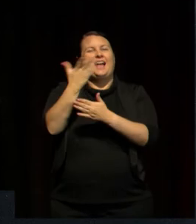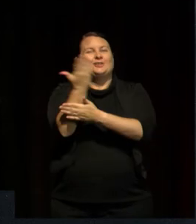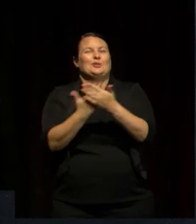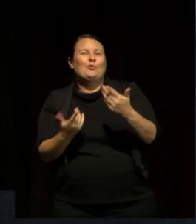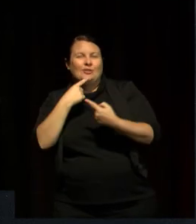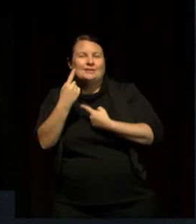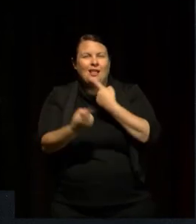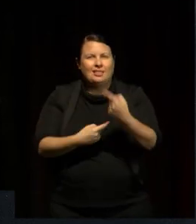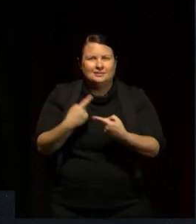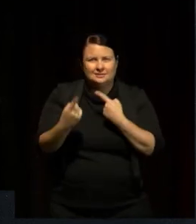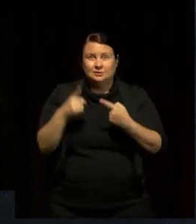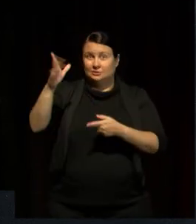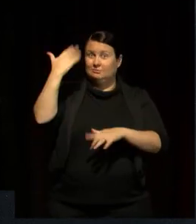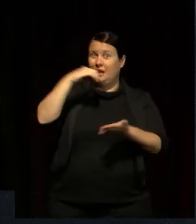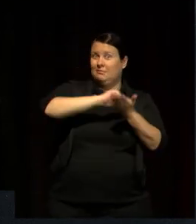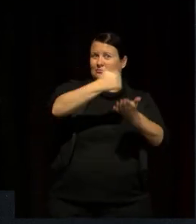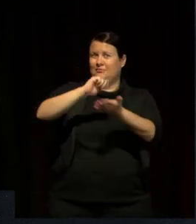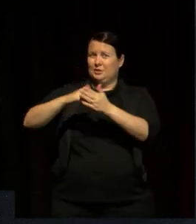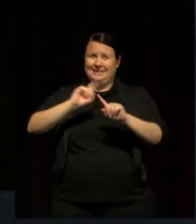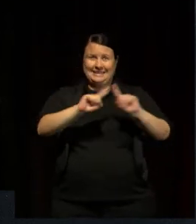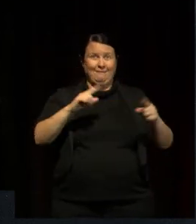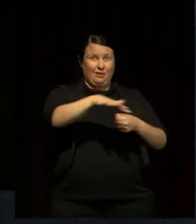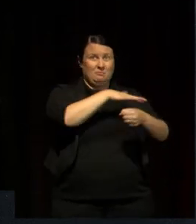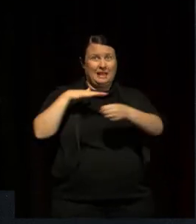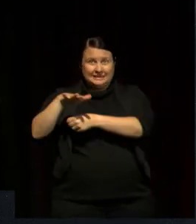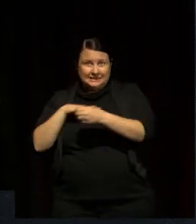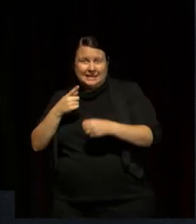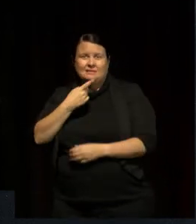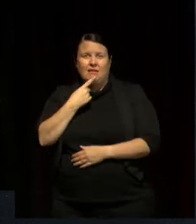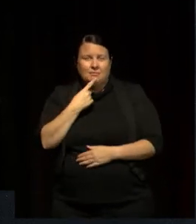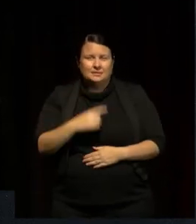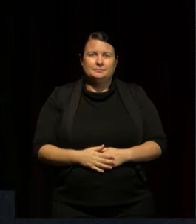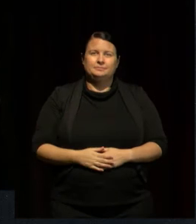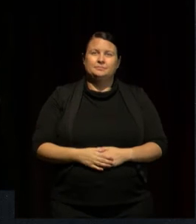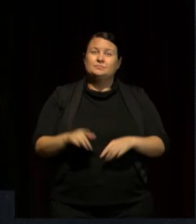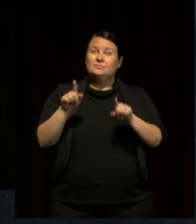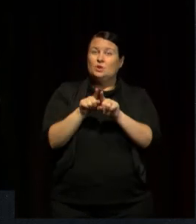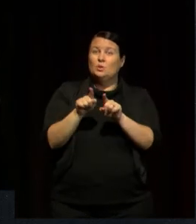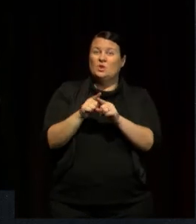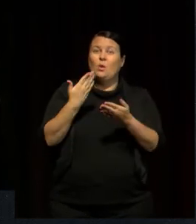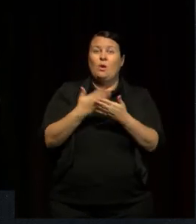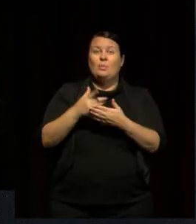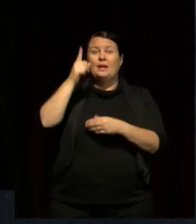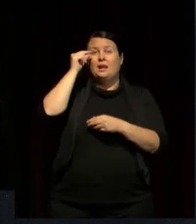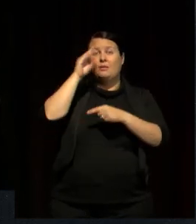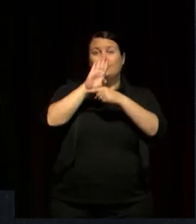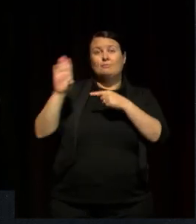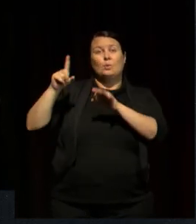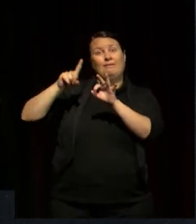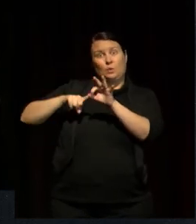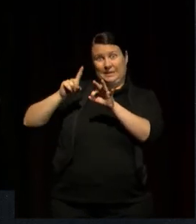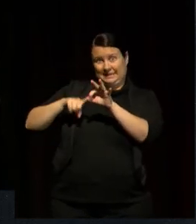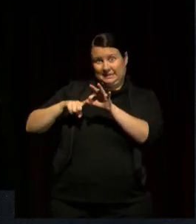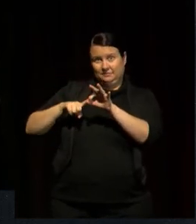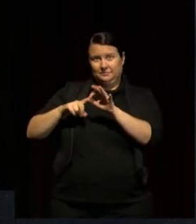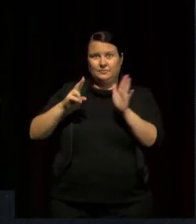published in diverse outlets. She is also a member of the Library Board of Queensland, the